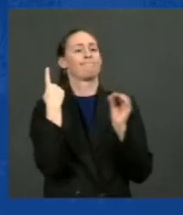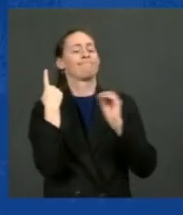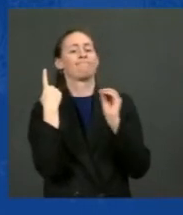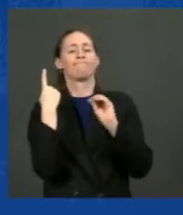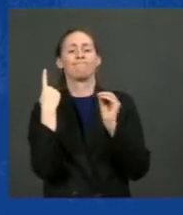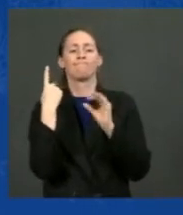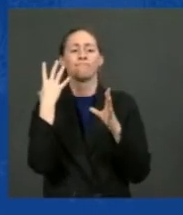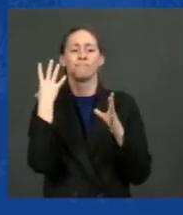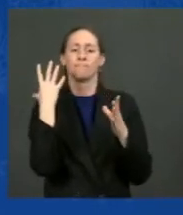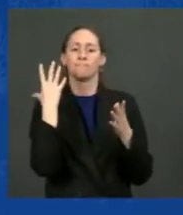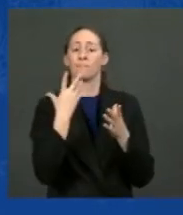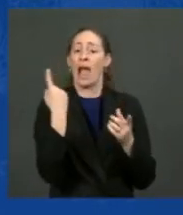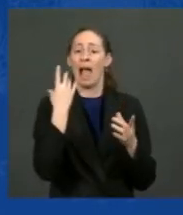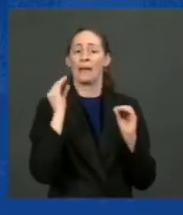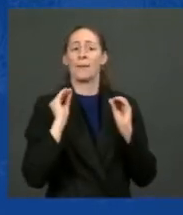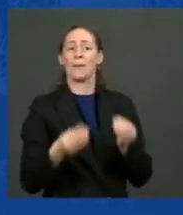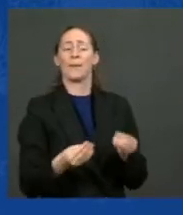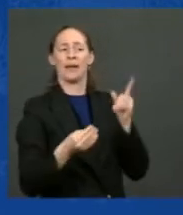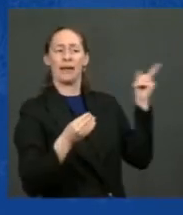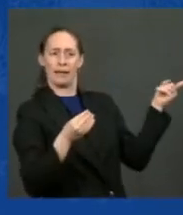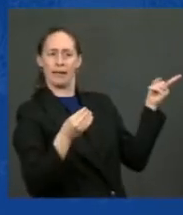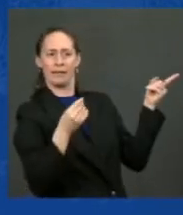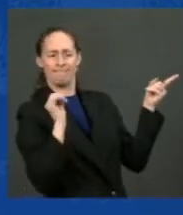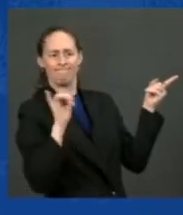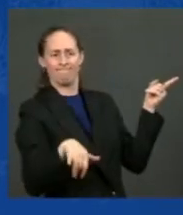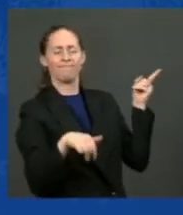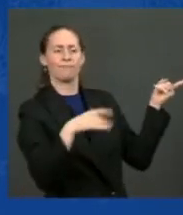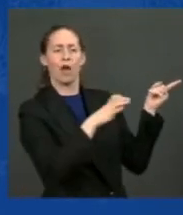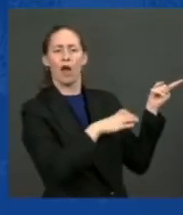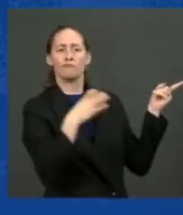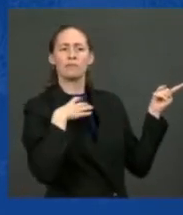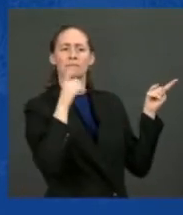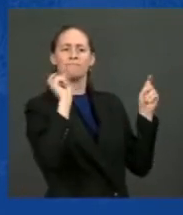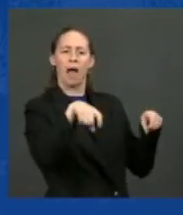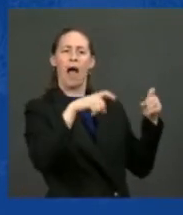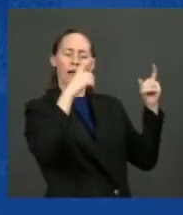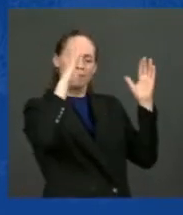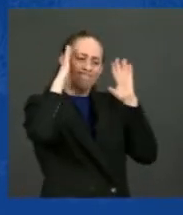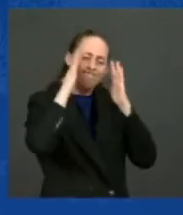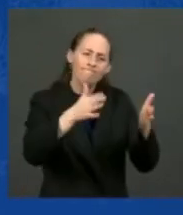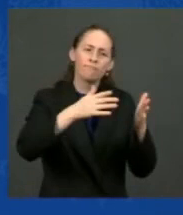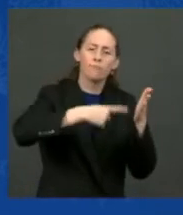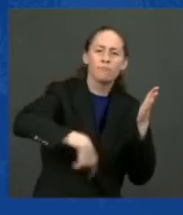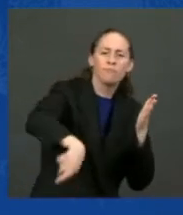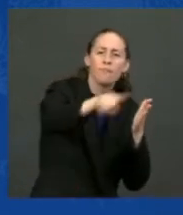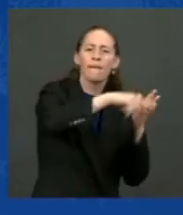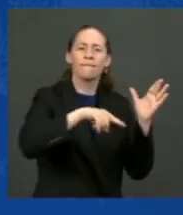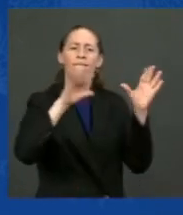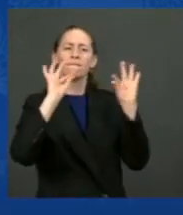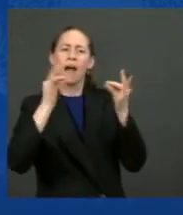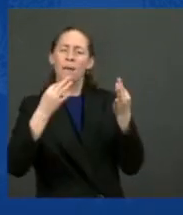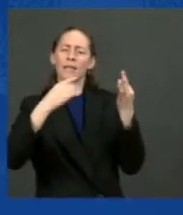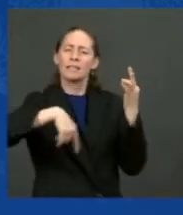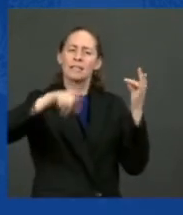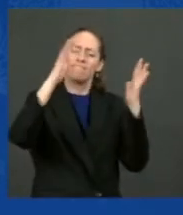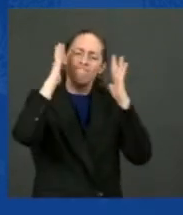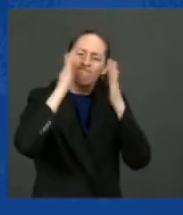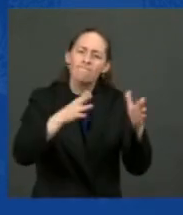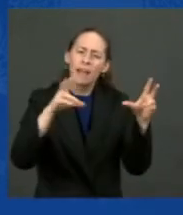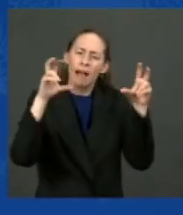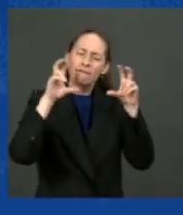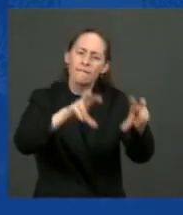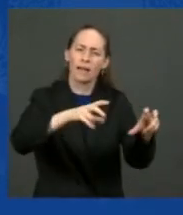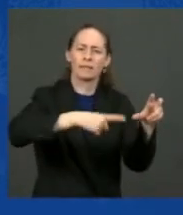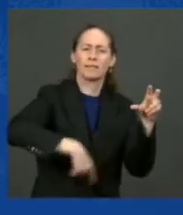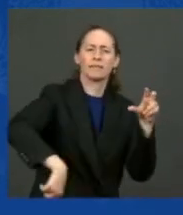finally build an economy around you. An economy that gives you and your family a fighting chance to get ahead, gives our country a